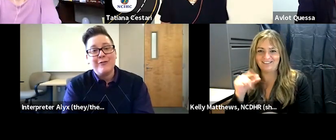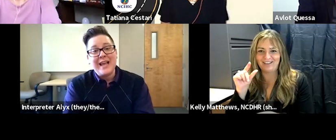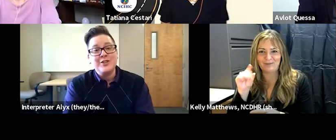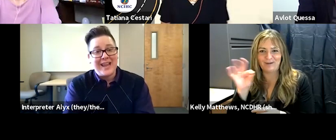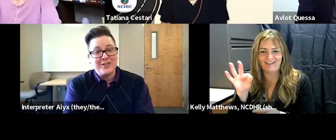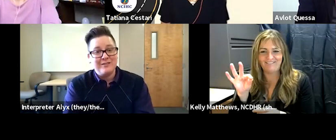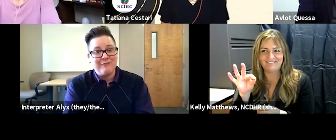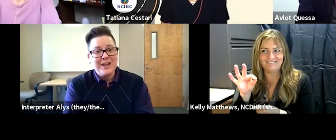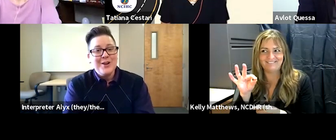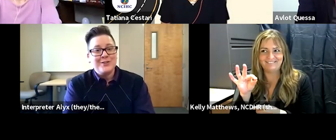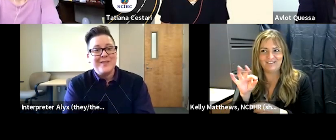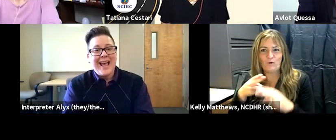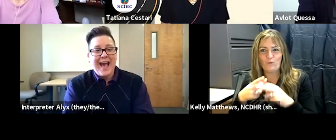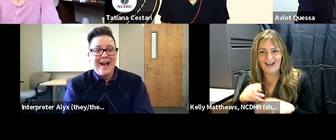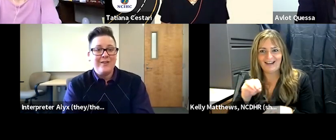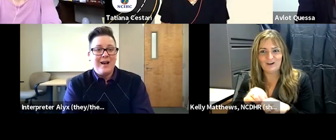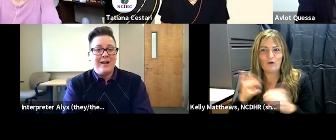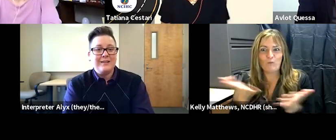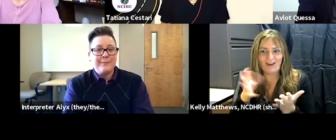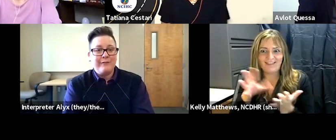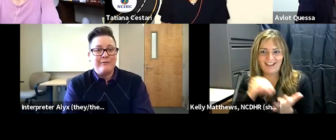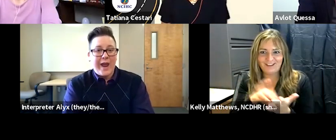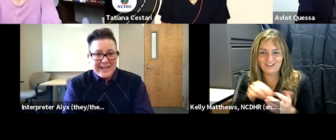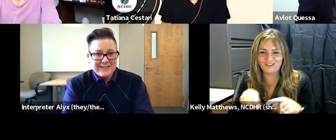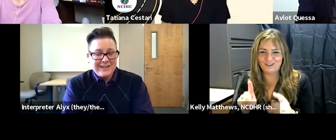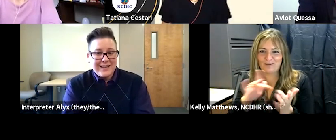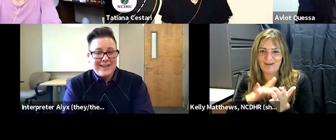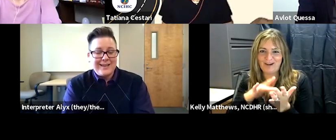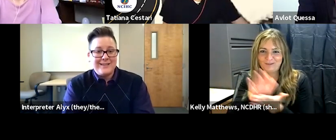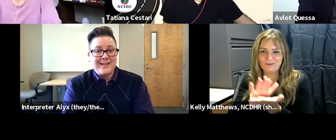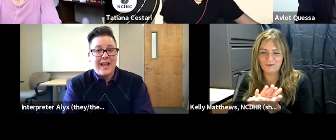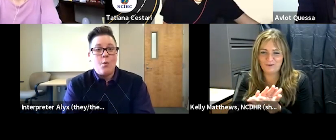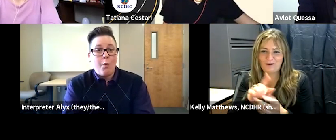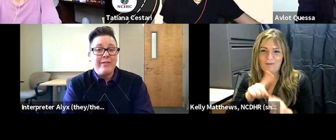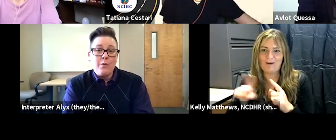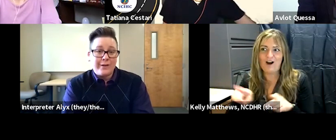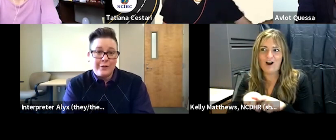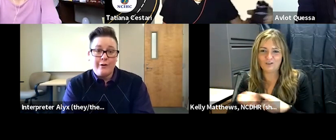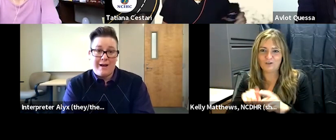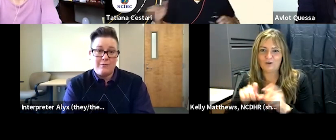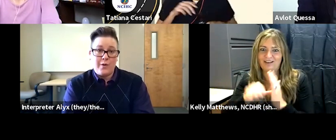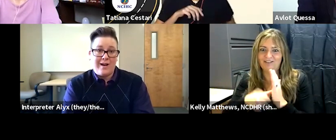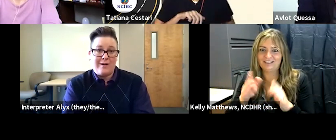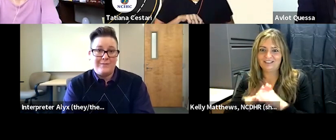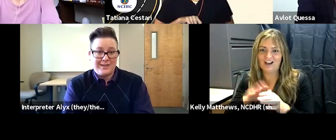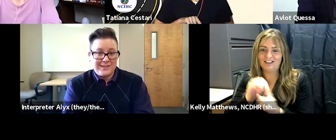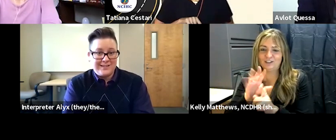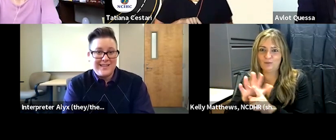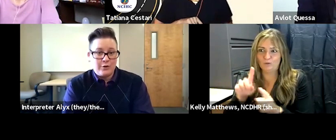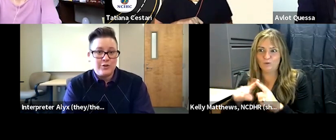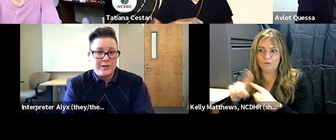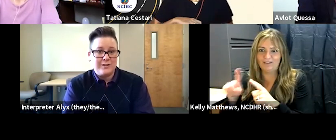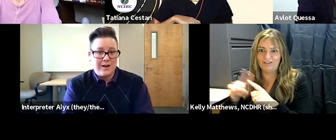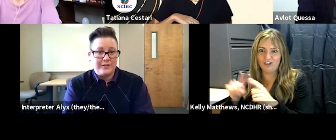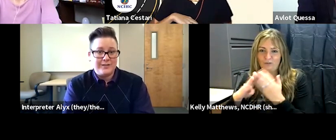paying for the education right so they have a little bit of weight in saying what they want to learn about um because